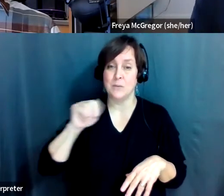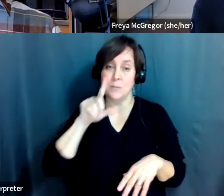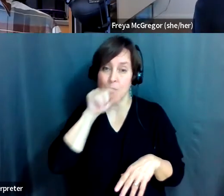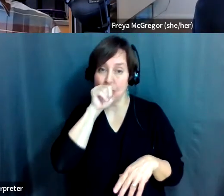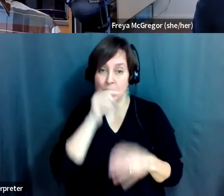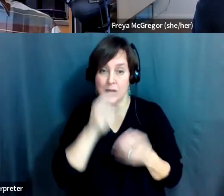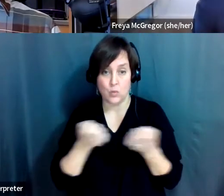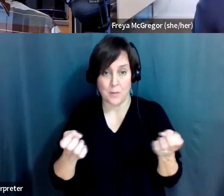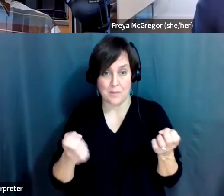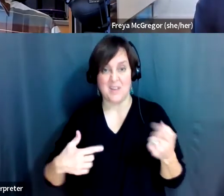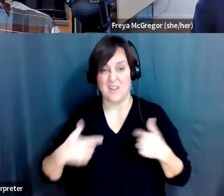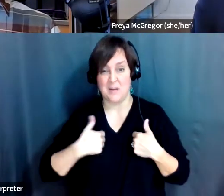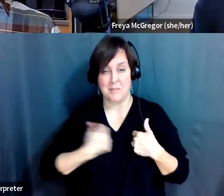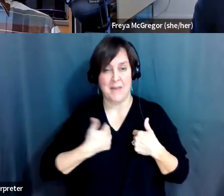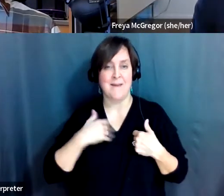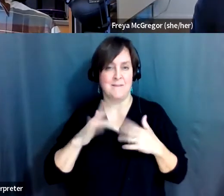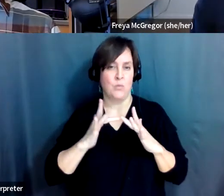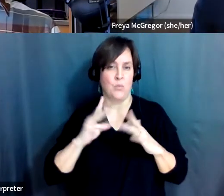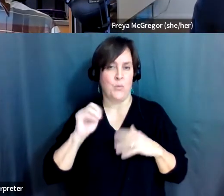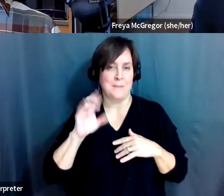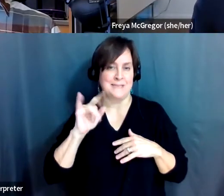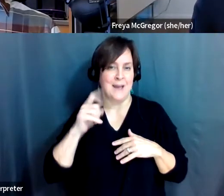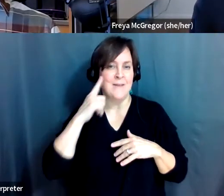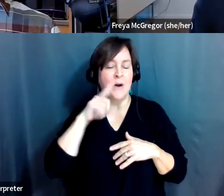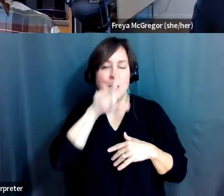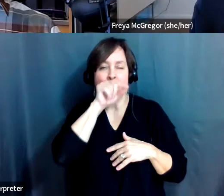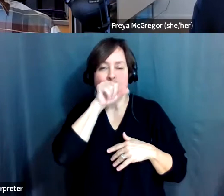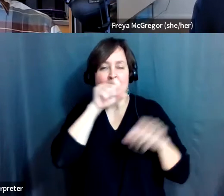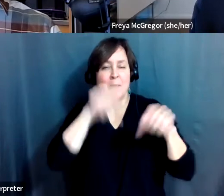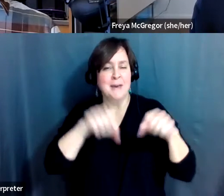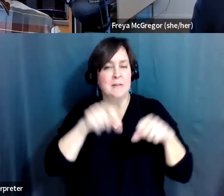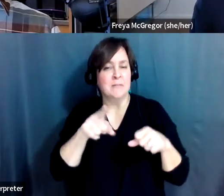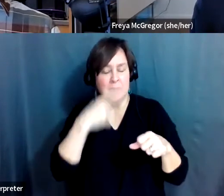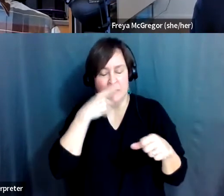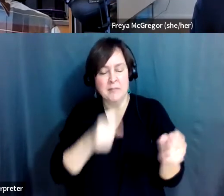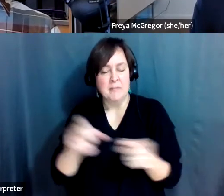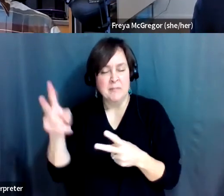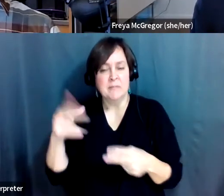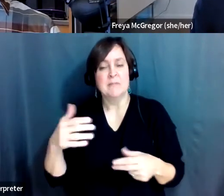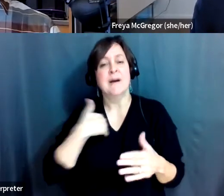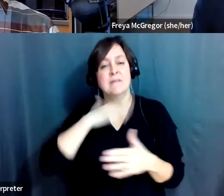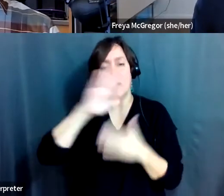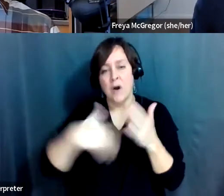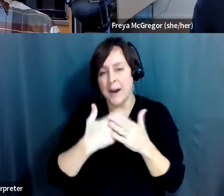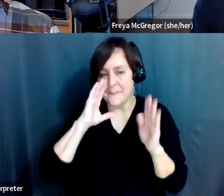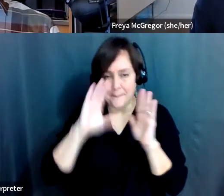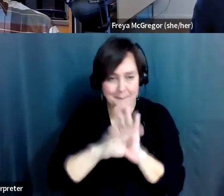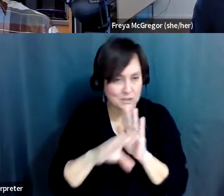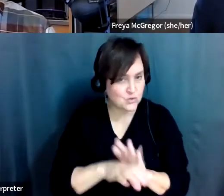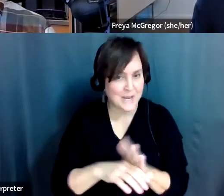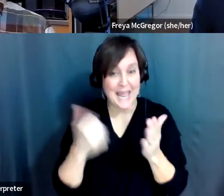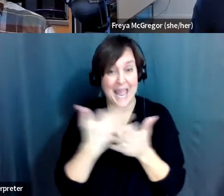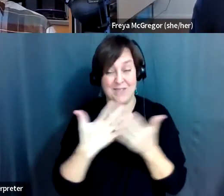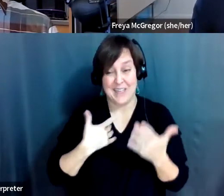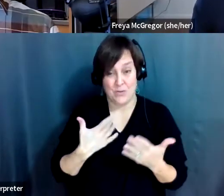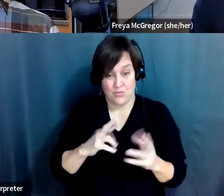have a website, and it's on the birdability, if you can post that. So, it's got all the photos. It's got, so everything I'm going to